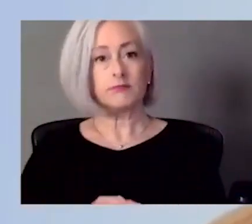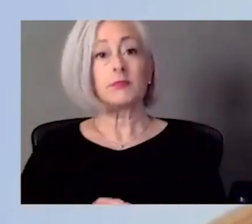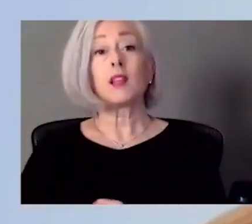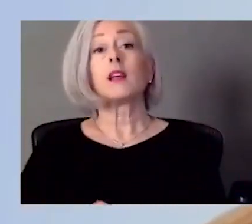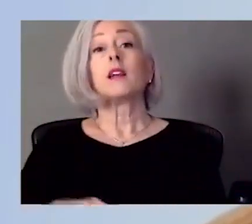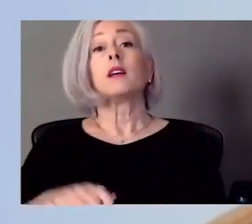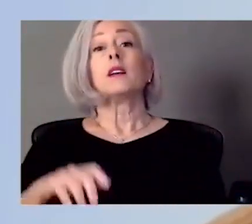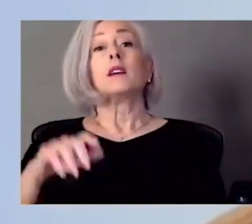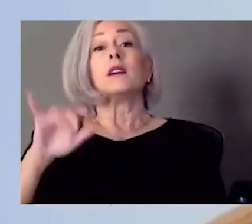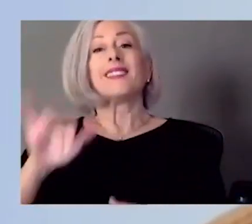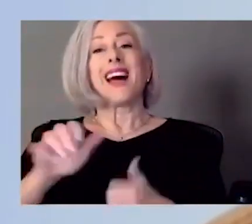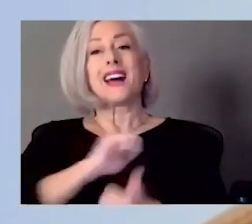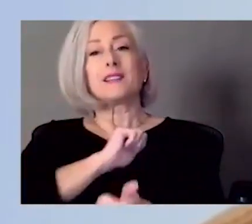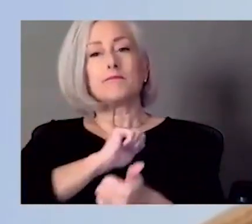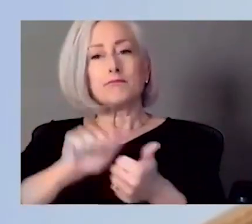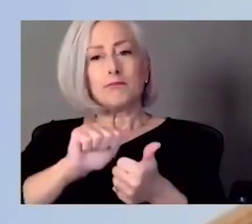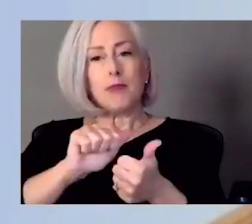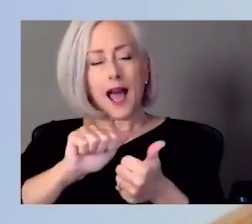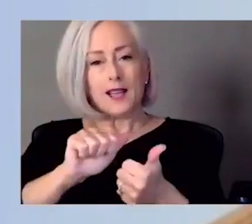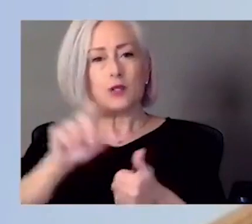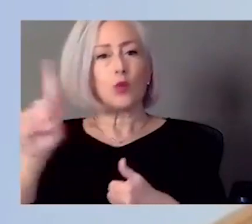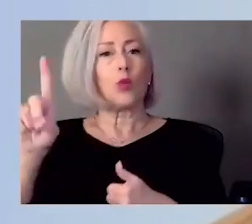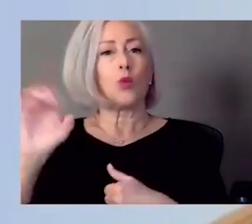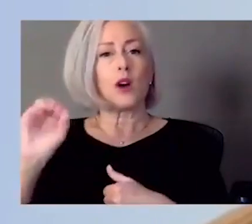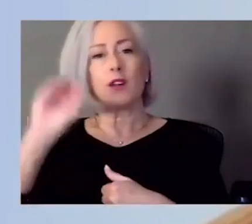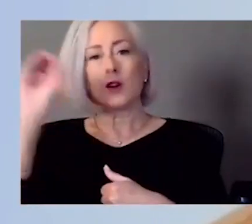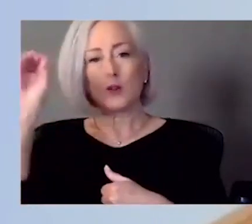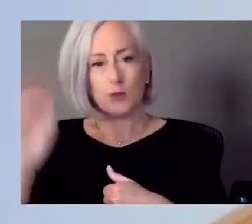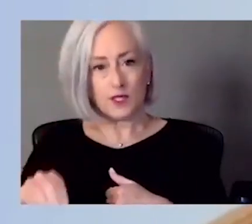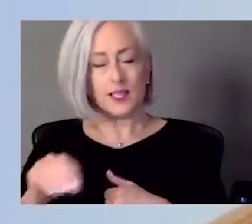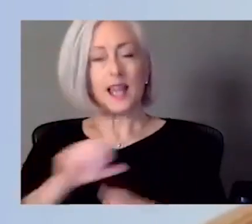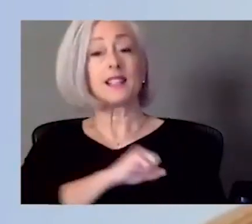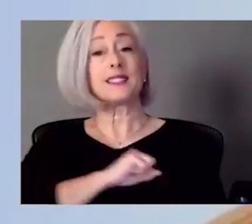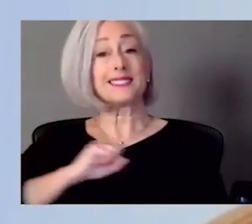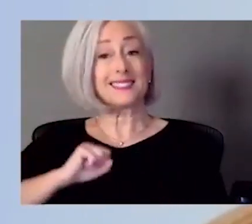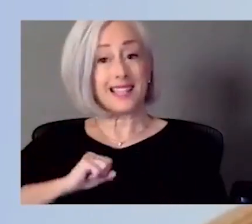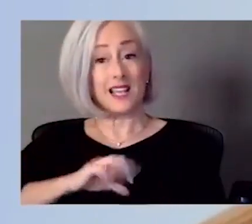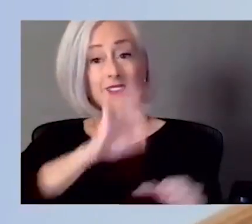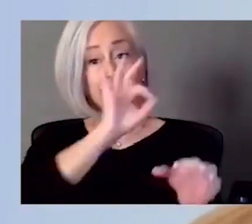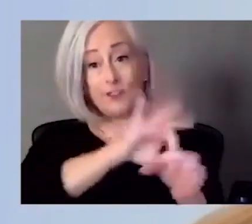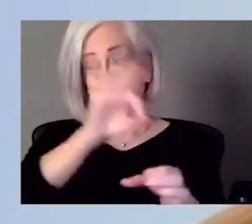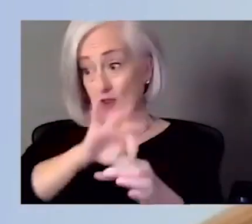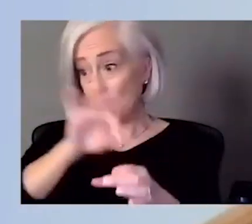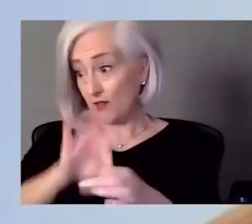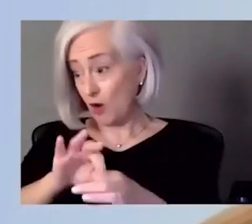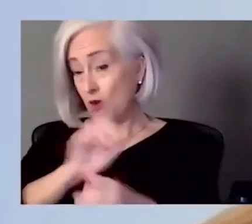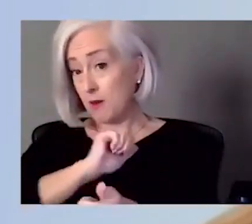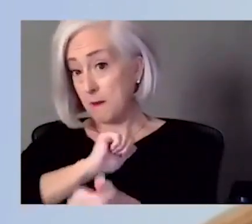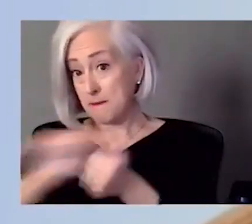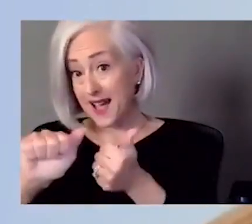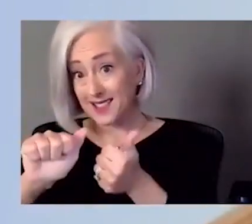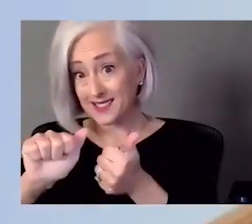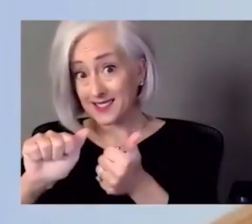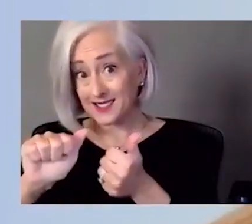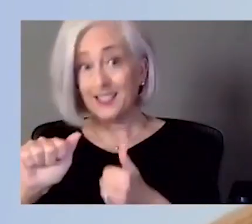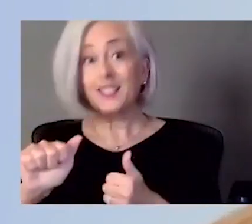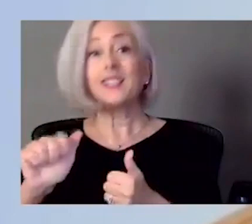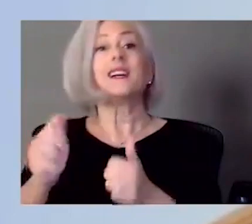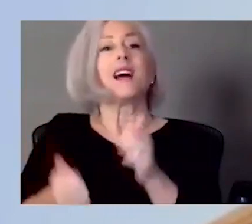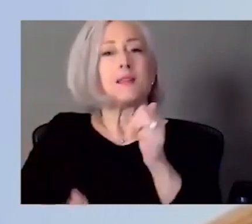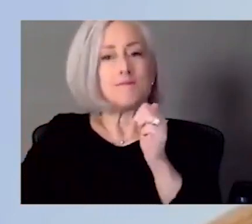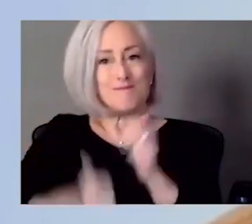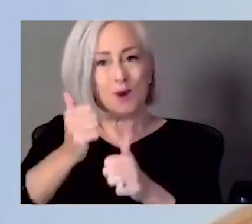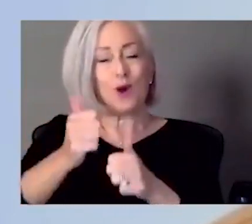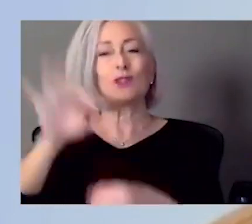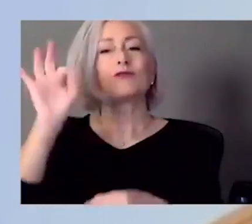unanimous votes in the Senate and a huge majority in the House. This is one of the few things that both